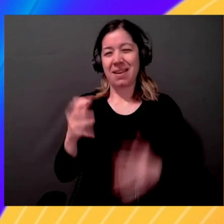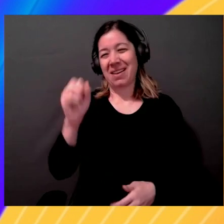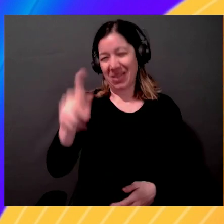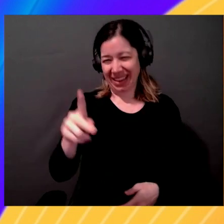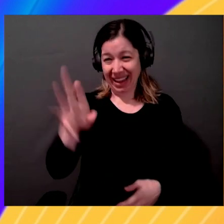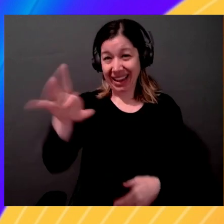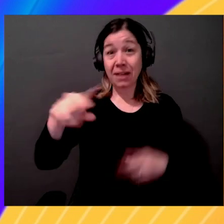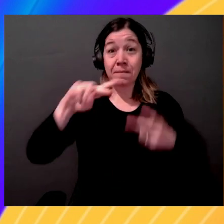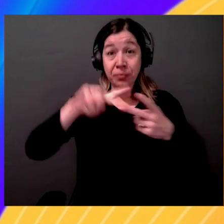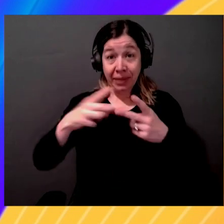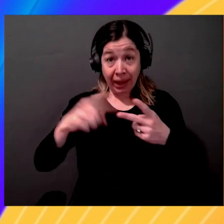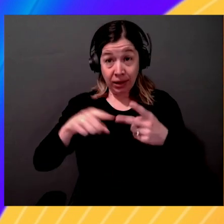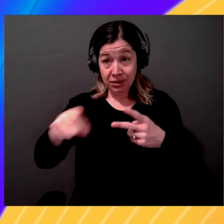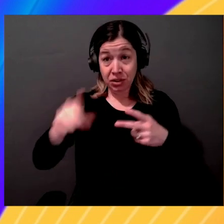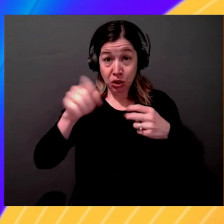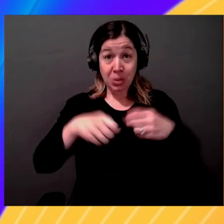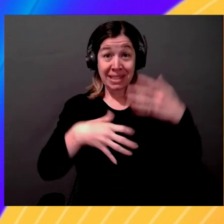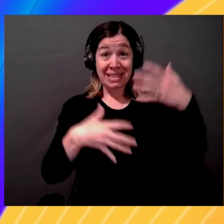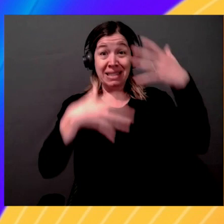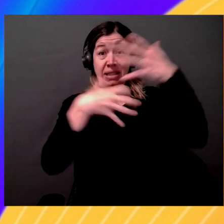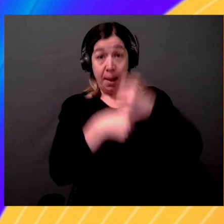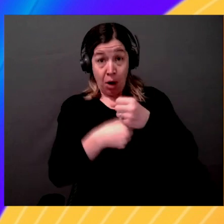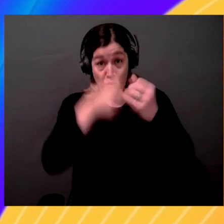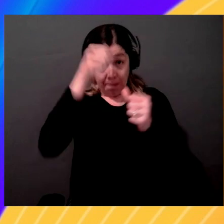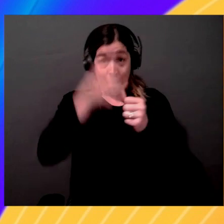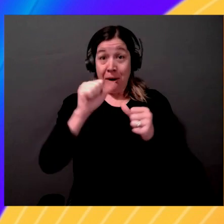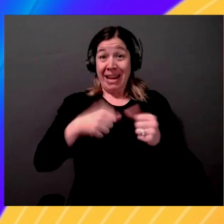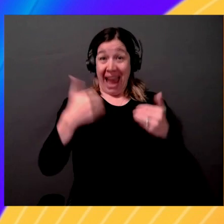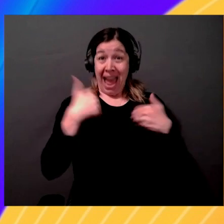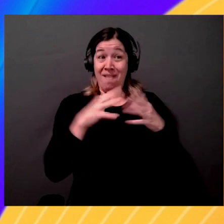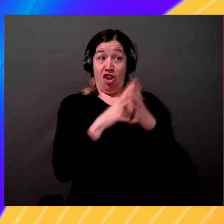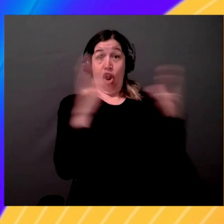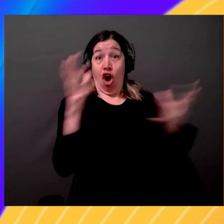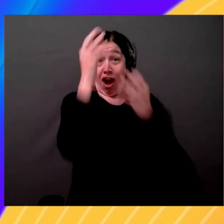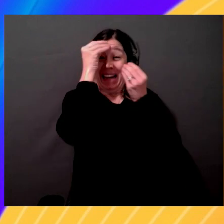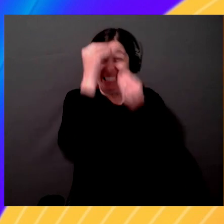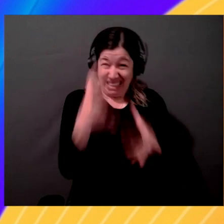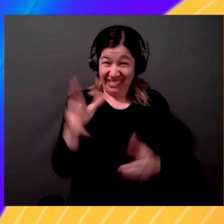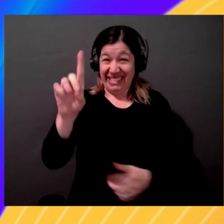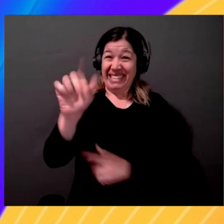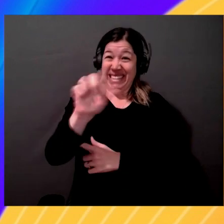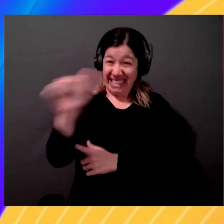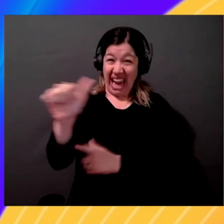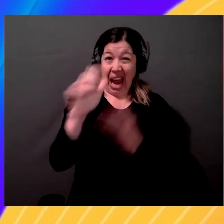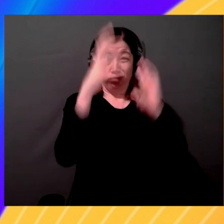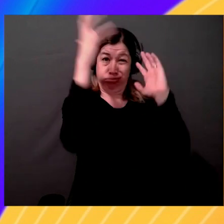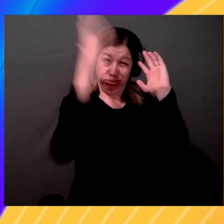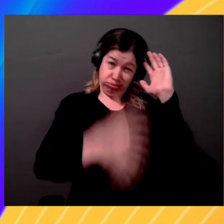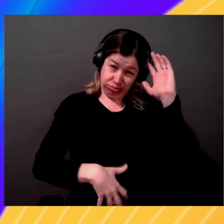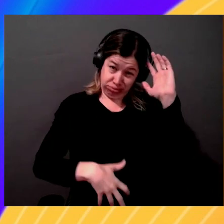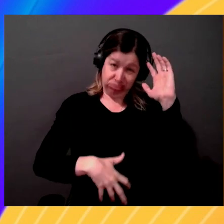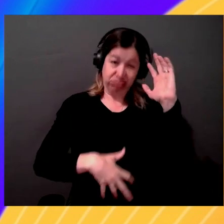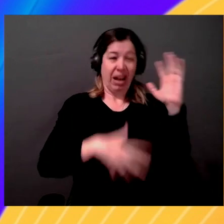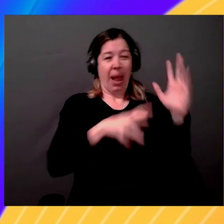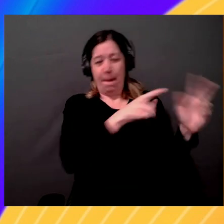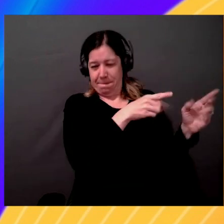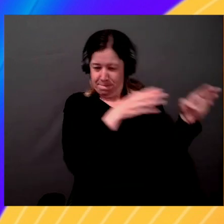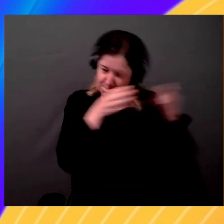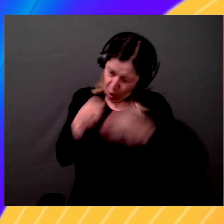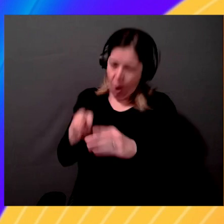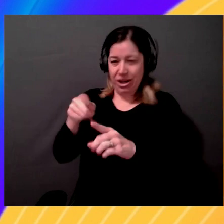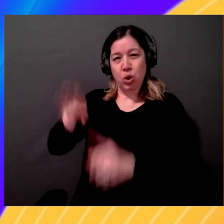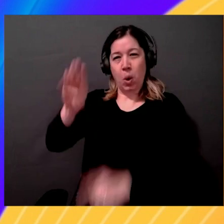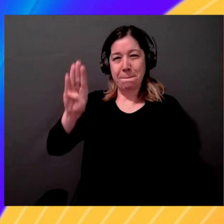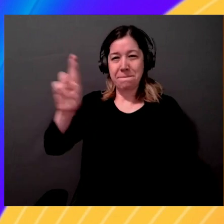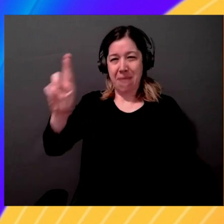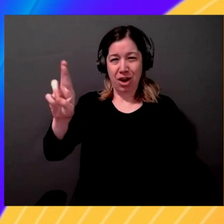you can take a large corpus of data, have it pointed at Bedrock, and Bedrock can summarize it using one of the foundation